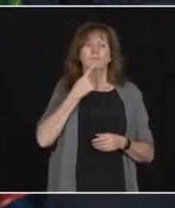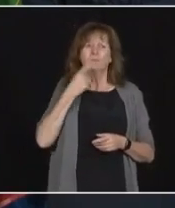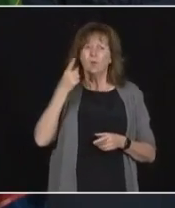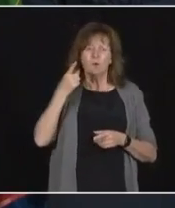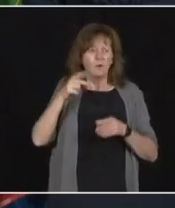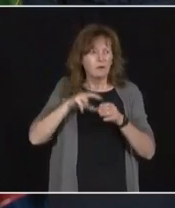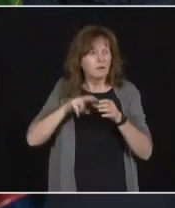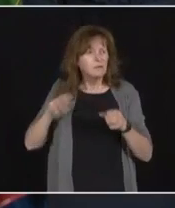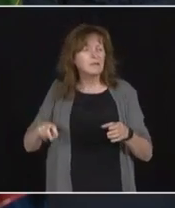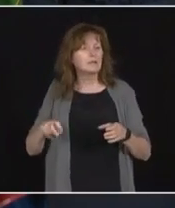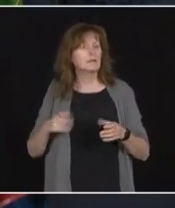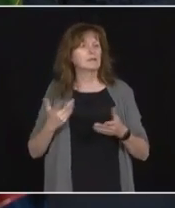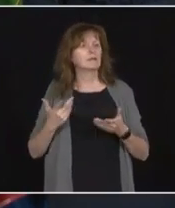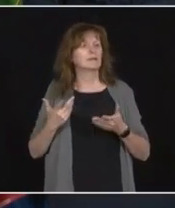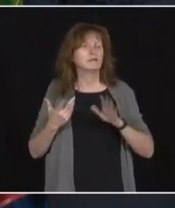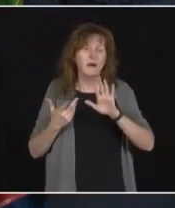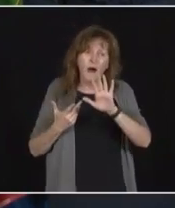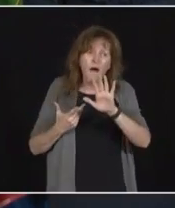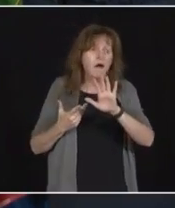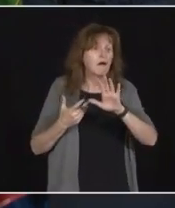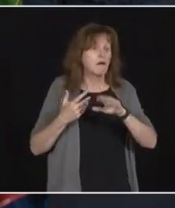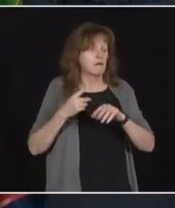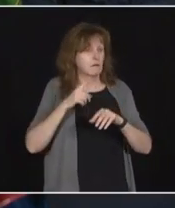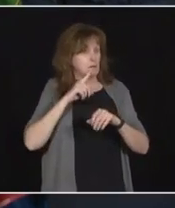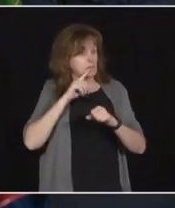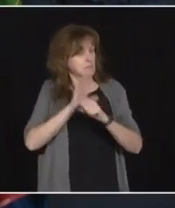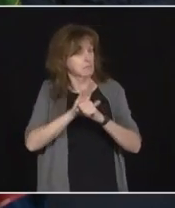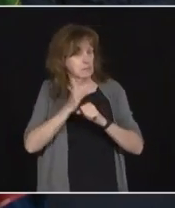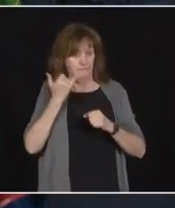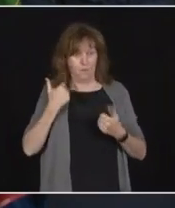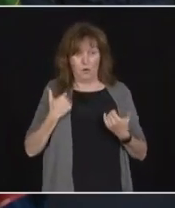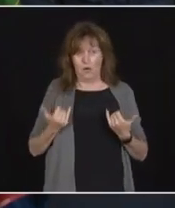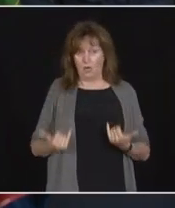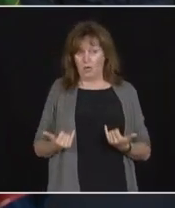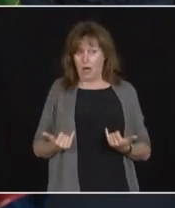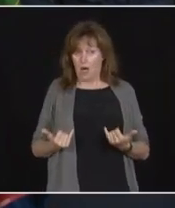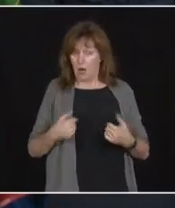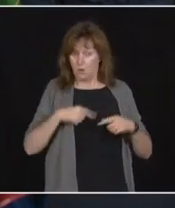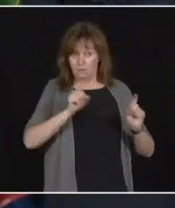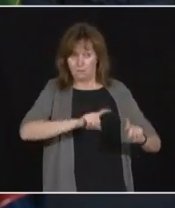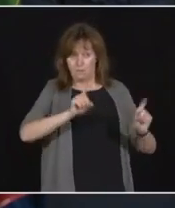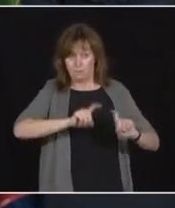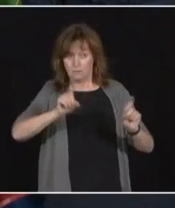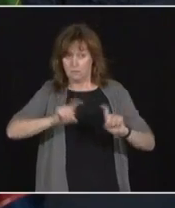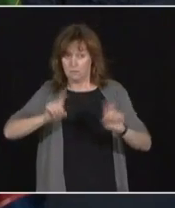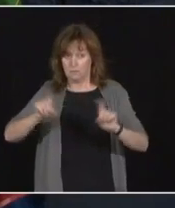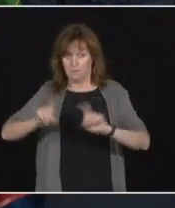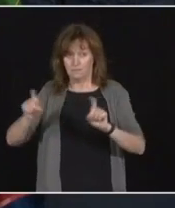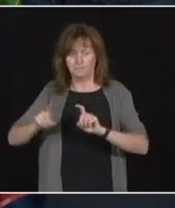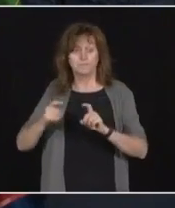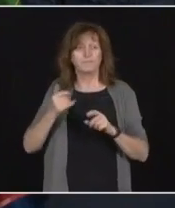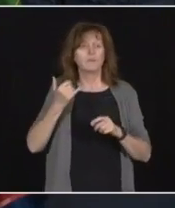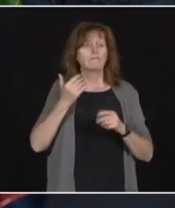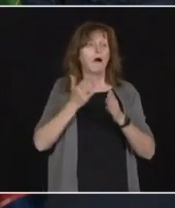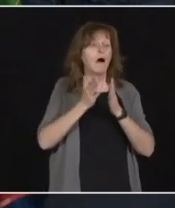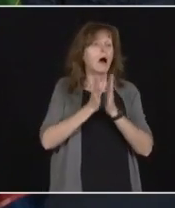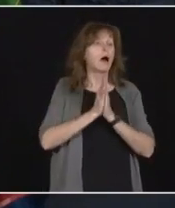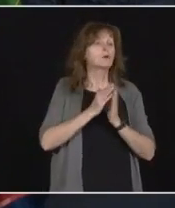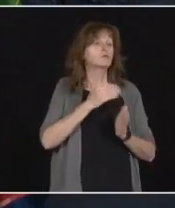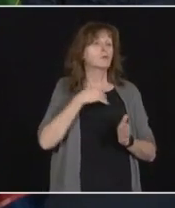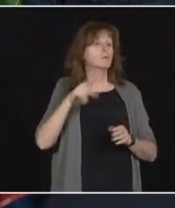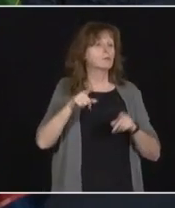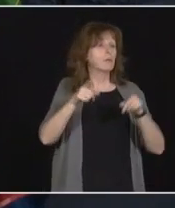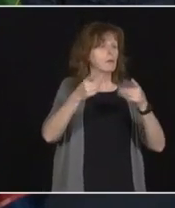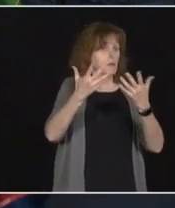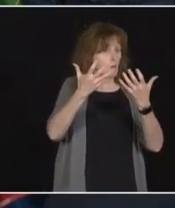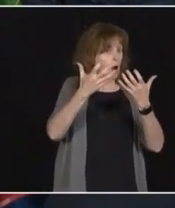we took a poll right now. It would be, if you want the chief to continue on for three or four years, he would be in